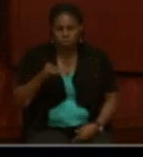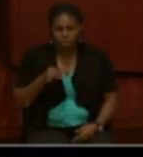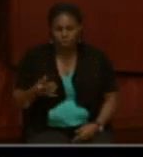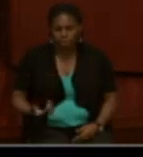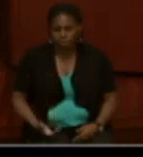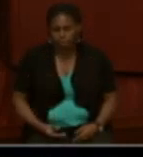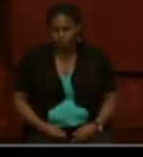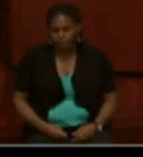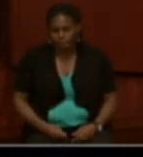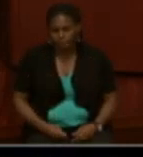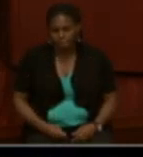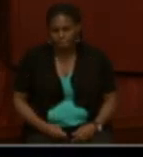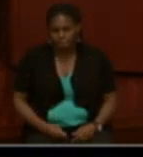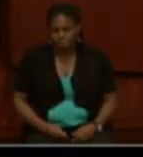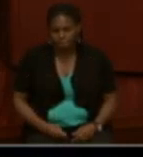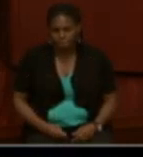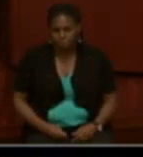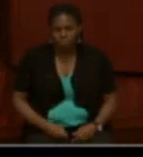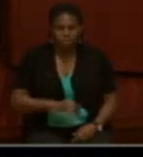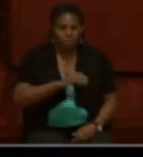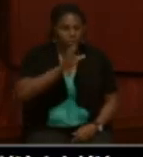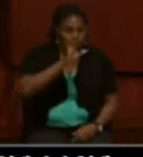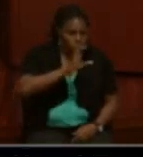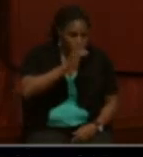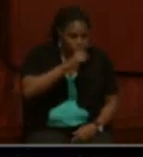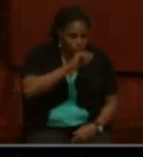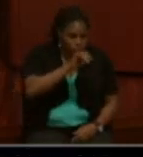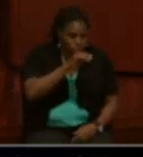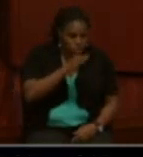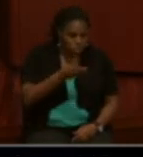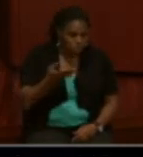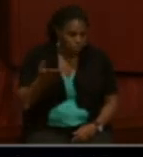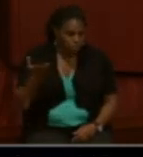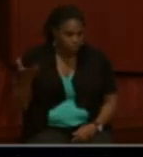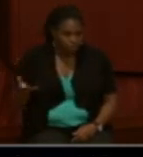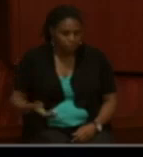job hunting and getting jobs and that type of thing.